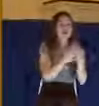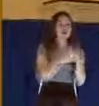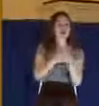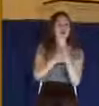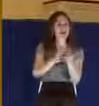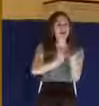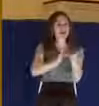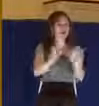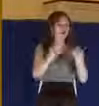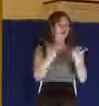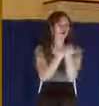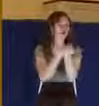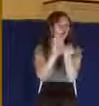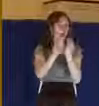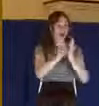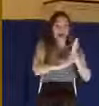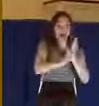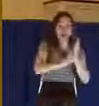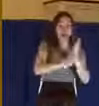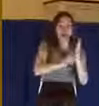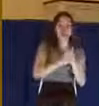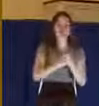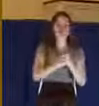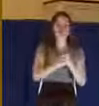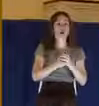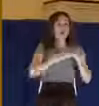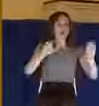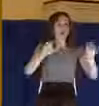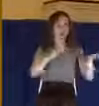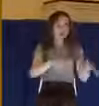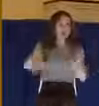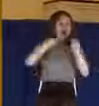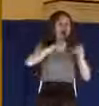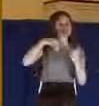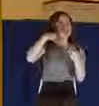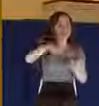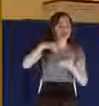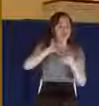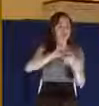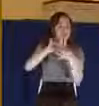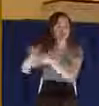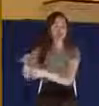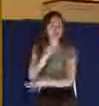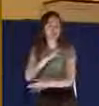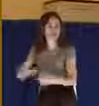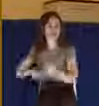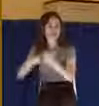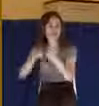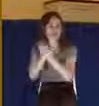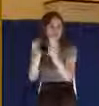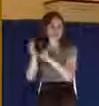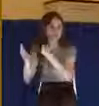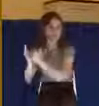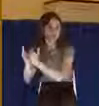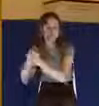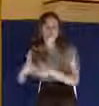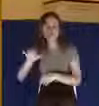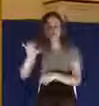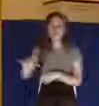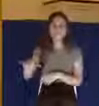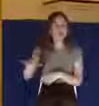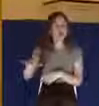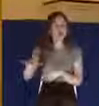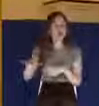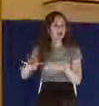it carried a study that was done over the crucifixion of Christ. This was the most complete medical